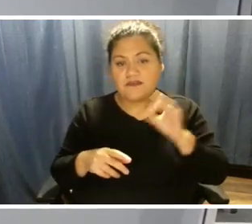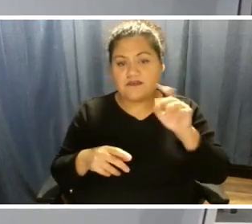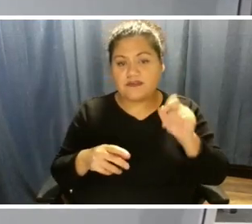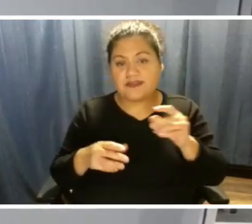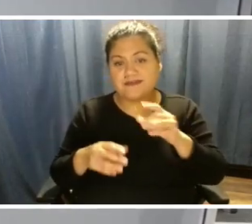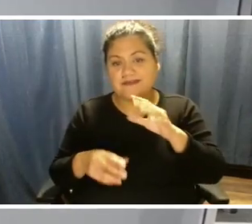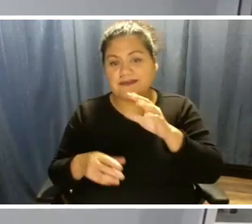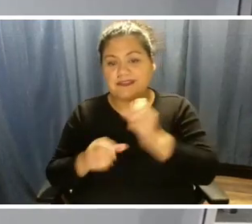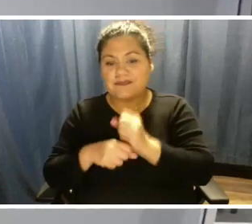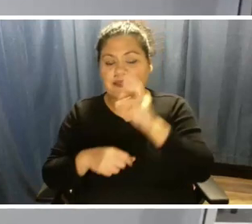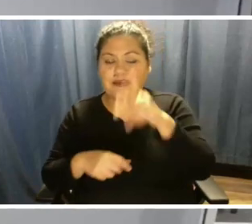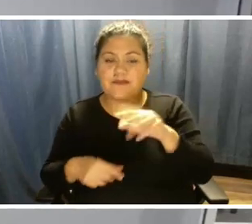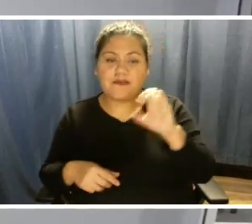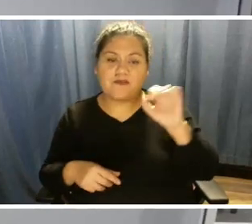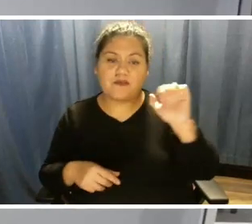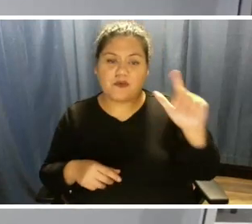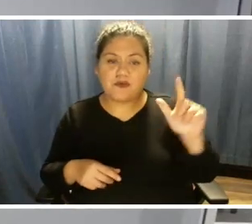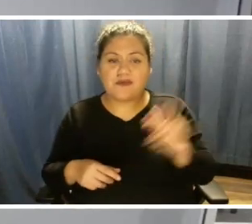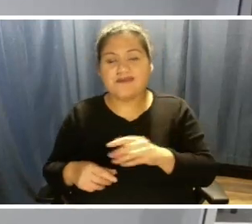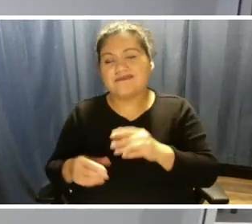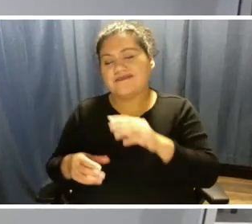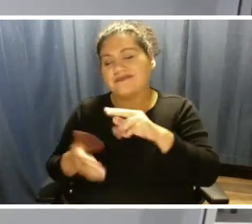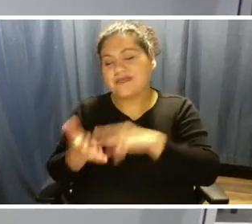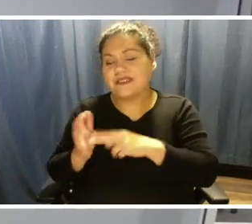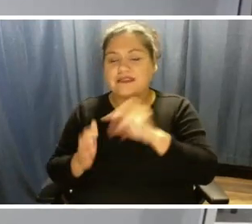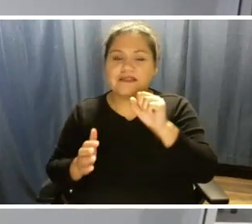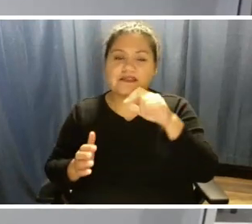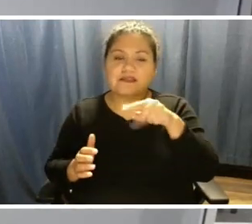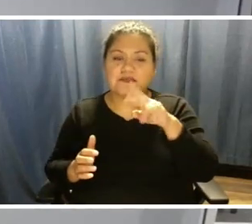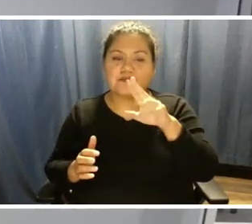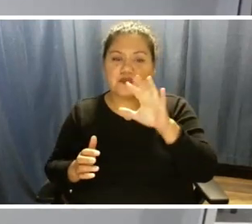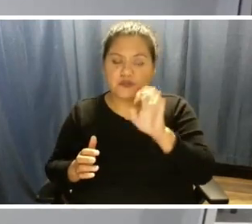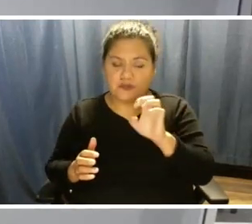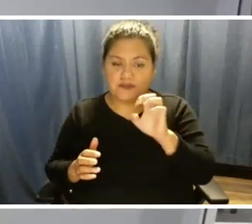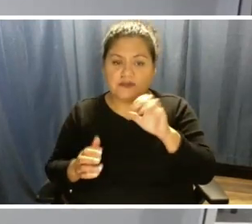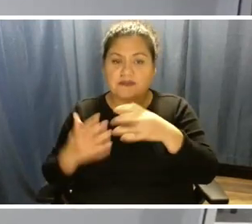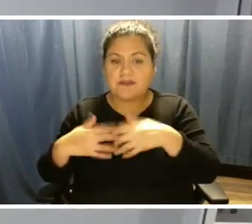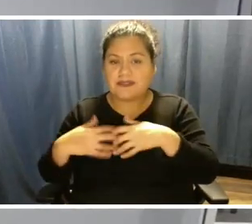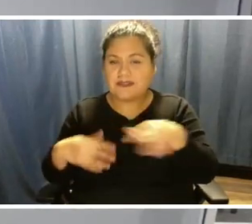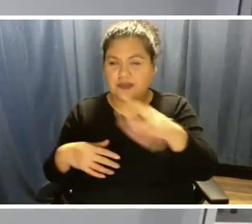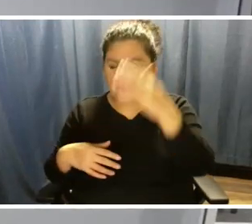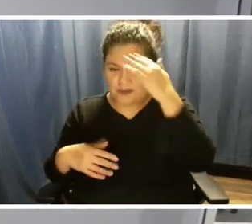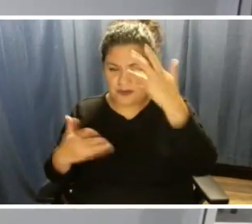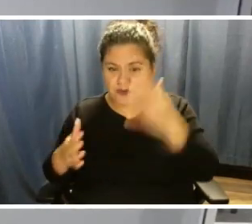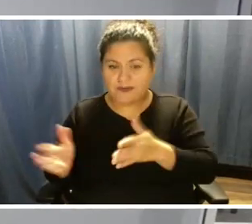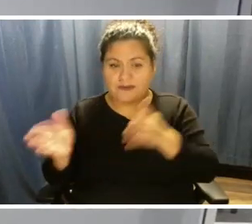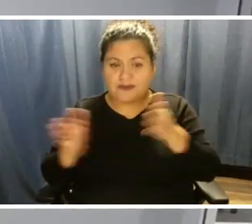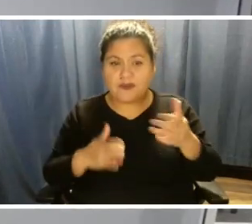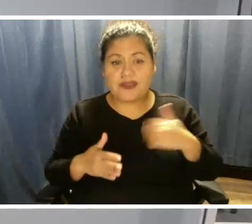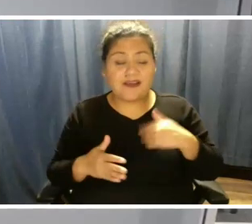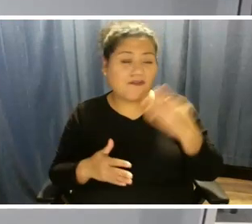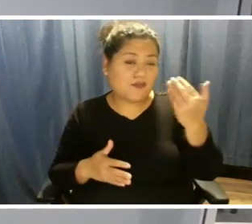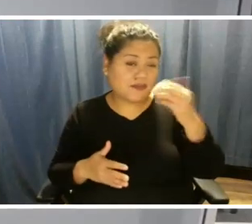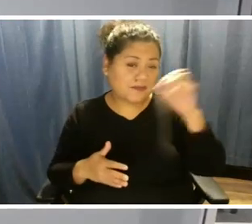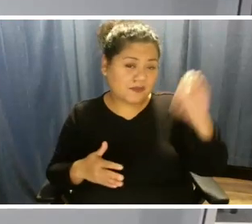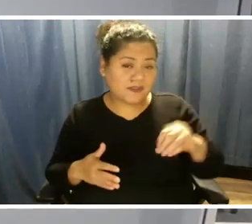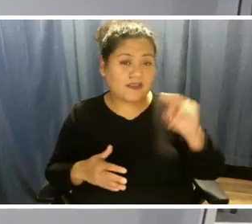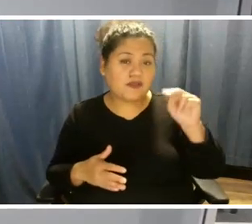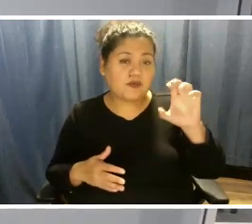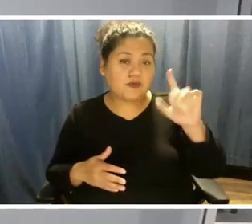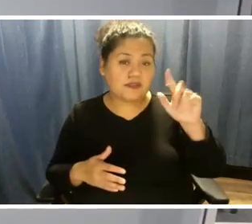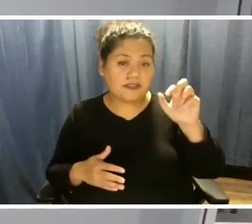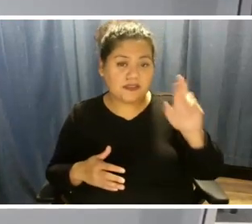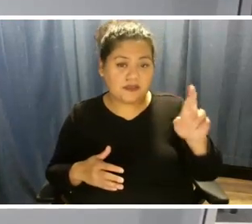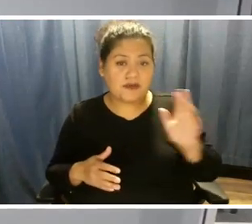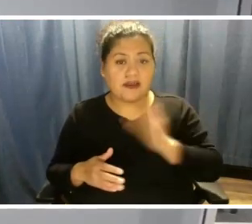today. That would be the spruce plants many of you are familiar with. And then, of course, we've got about 14% nuclear, our share of the